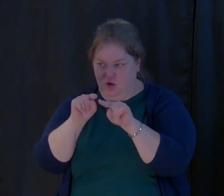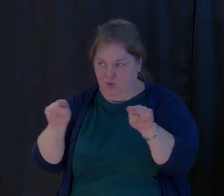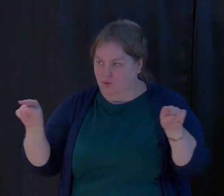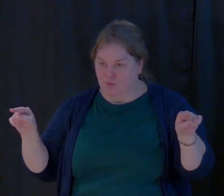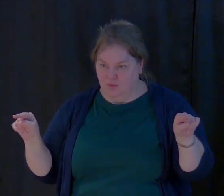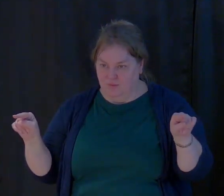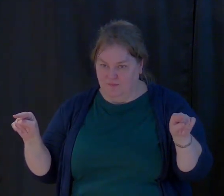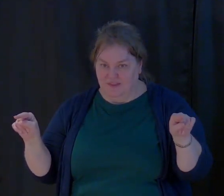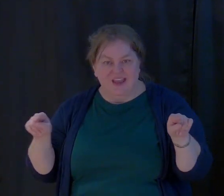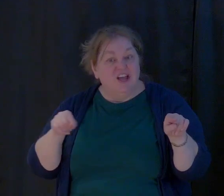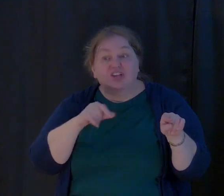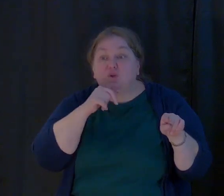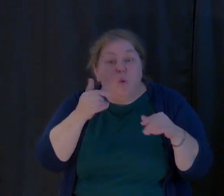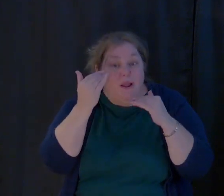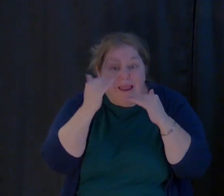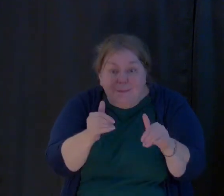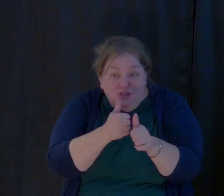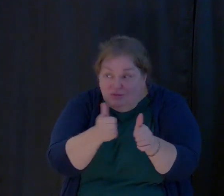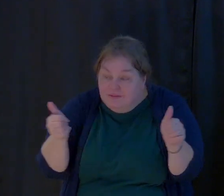Don't limit yourself.